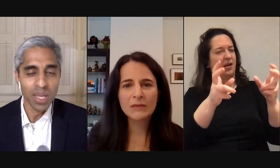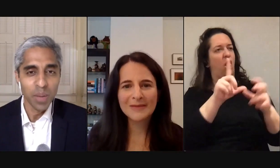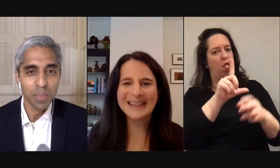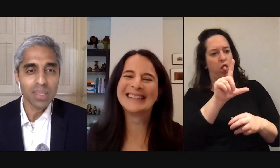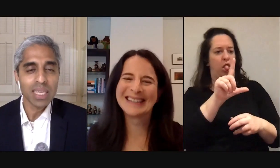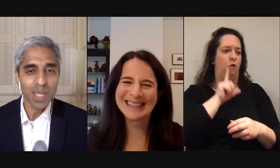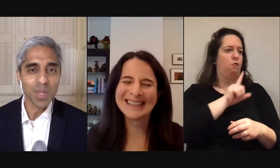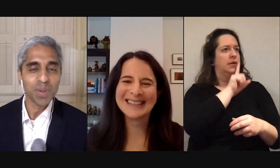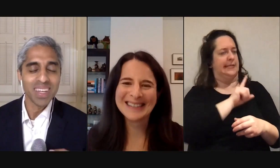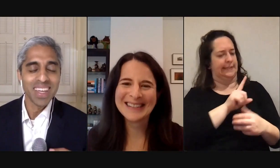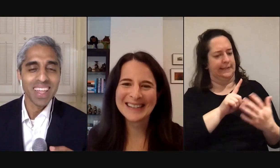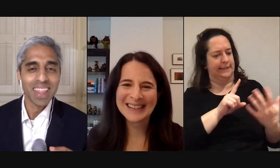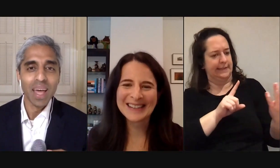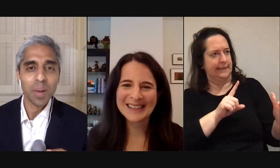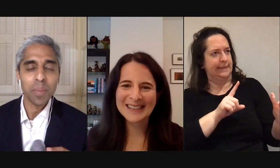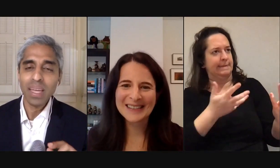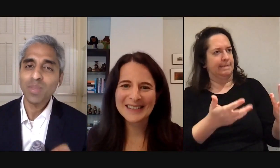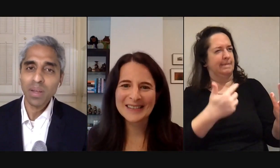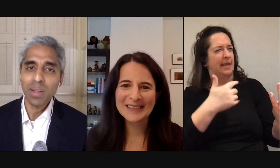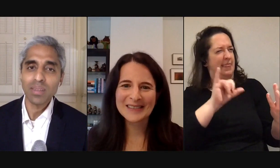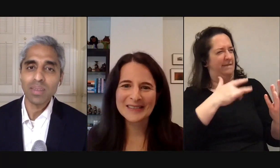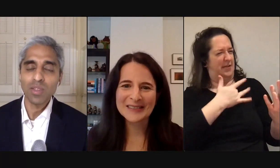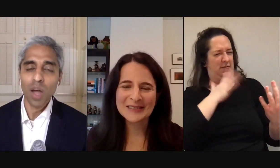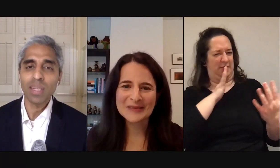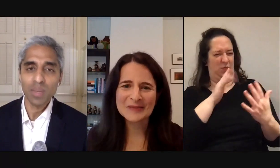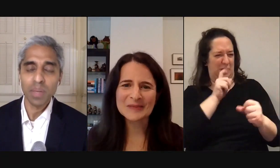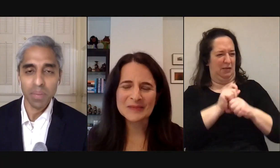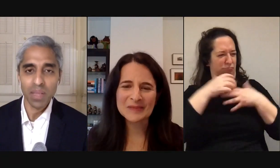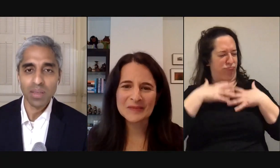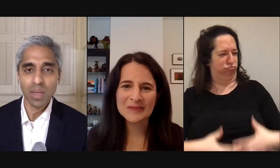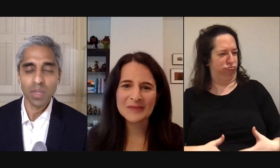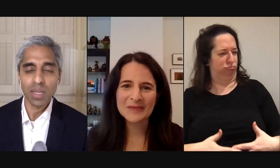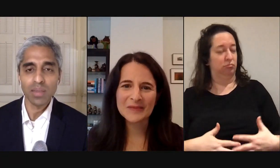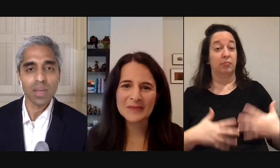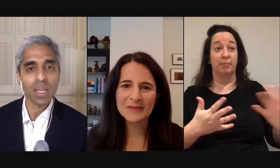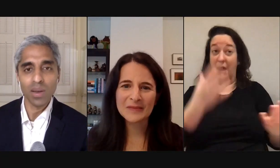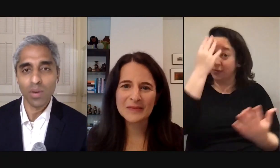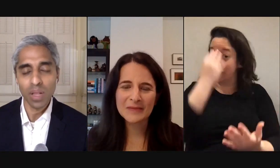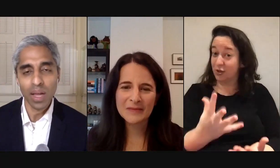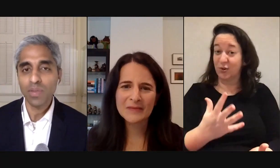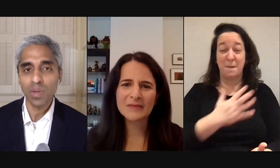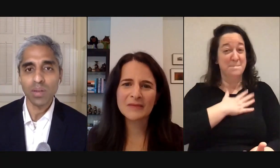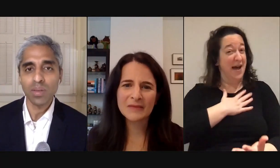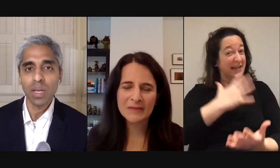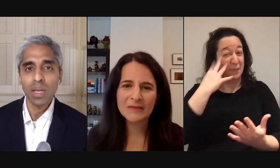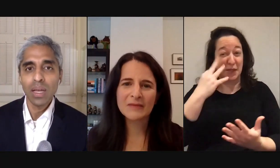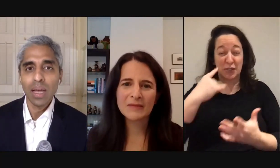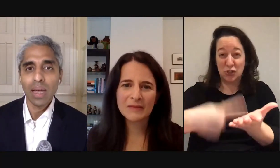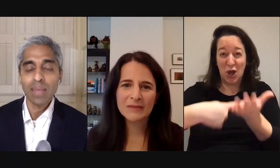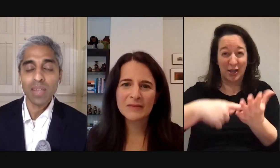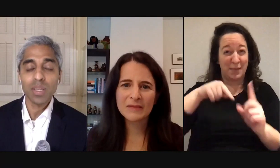downer but i'll tell you that my experience talking to people about this subject and studying it over the last few years